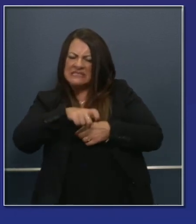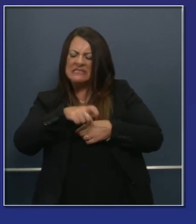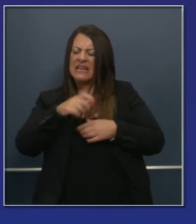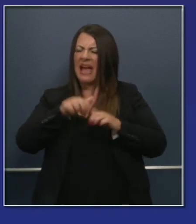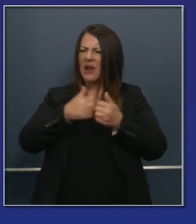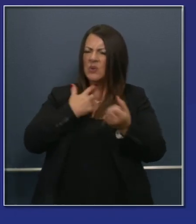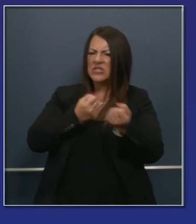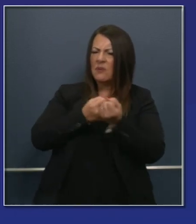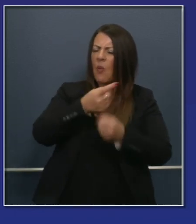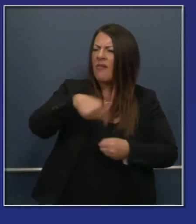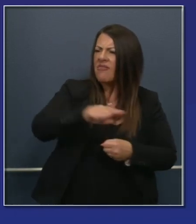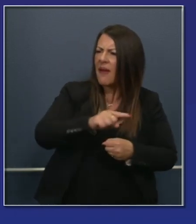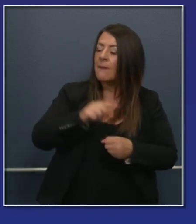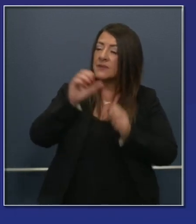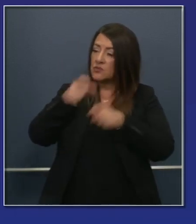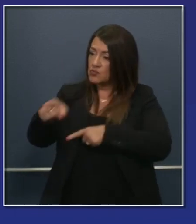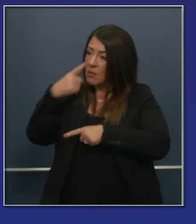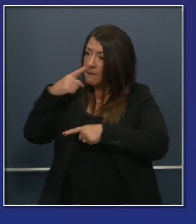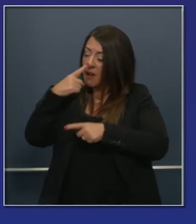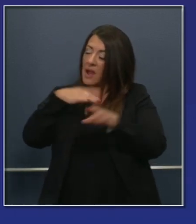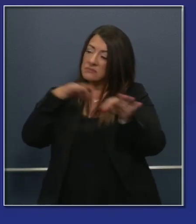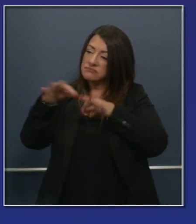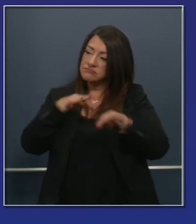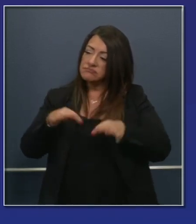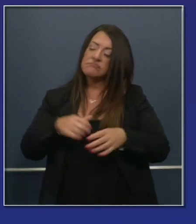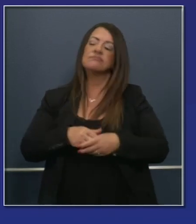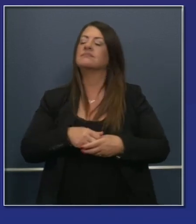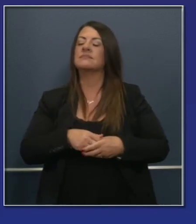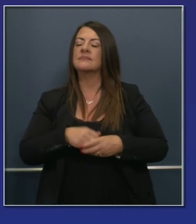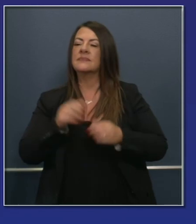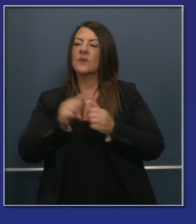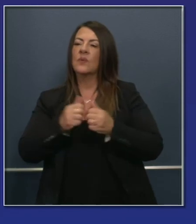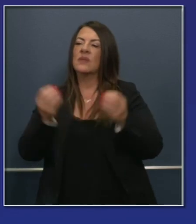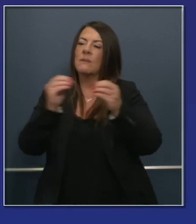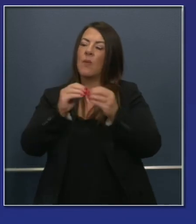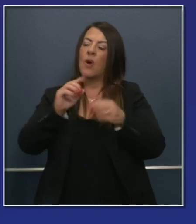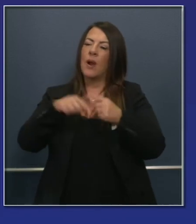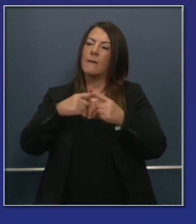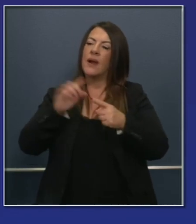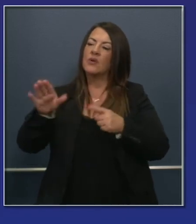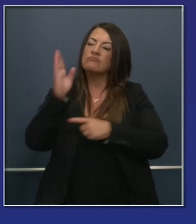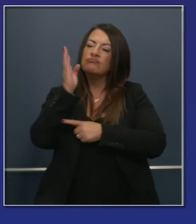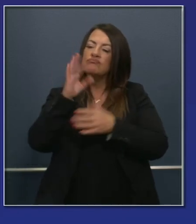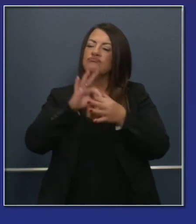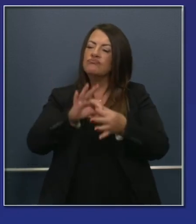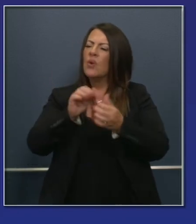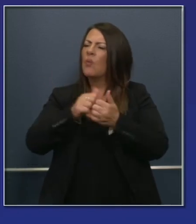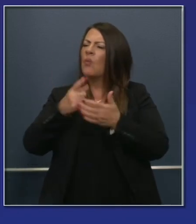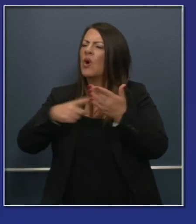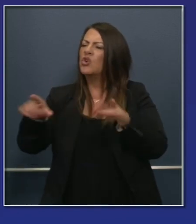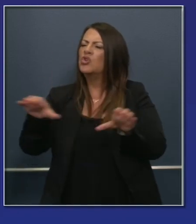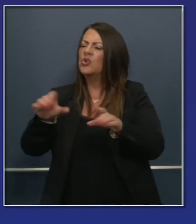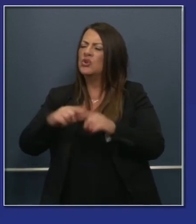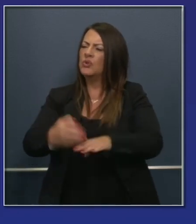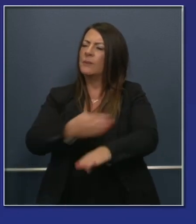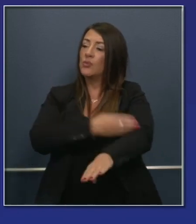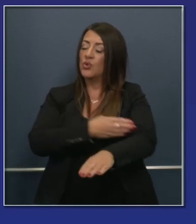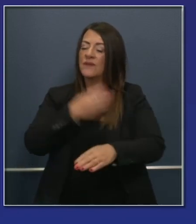love you as well just to talk a little bit about that after you move forward, your broader presentation on the work you're doing at the local level.